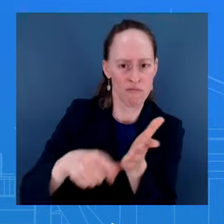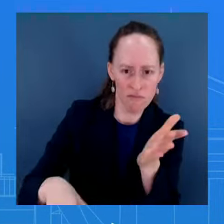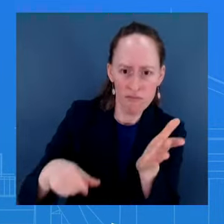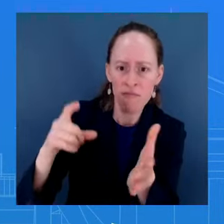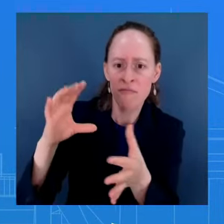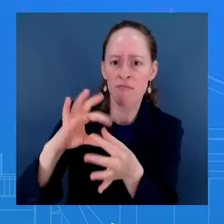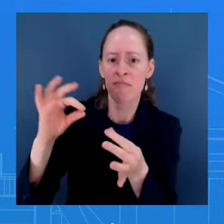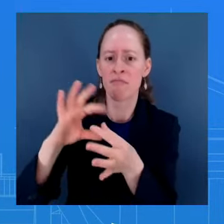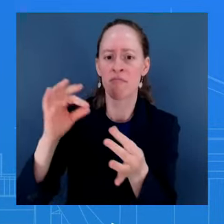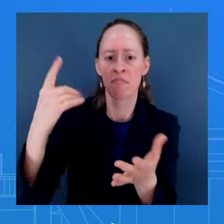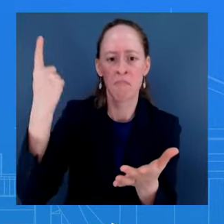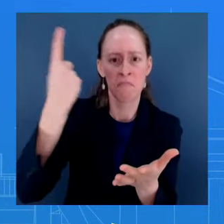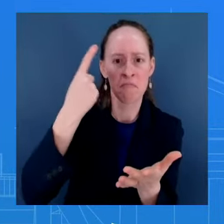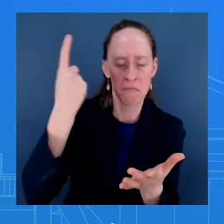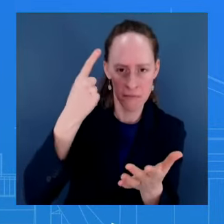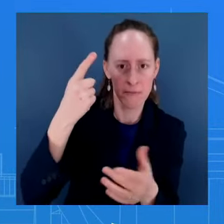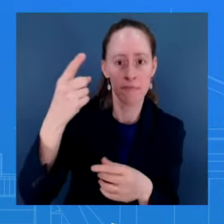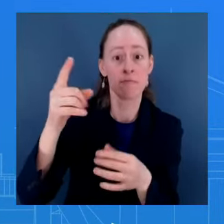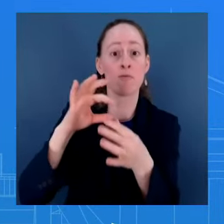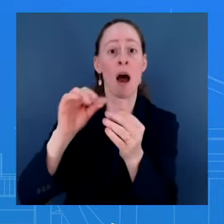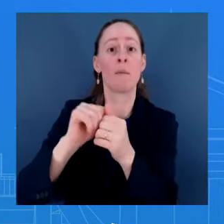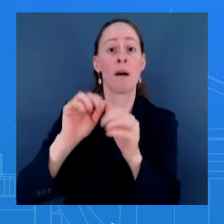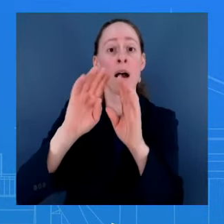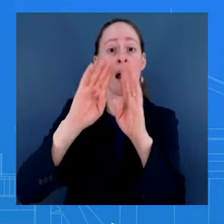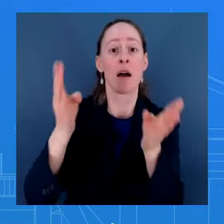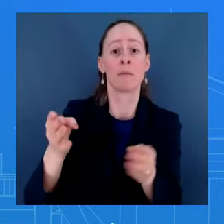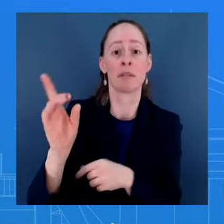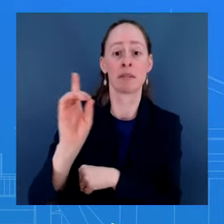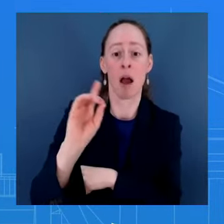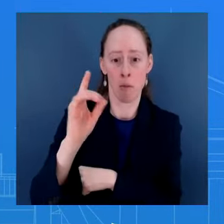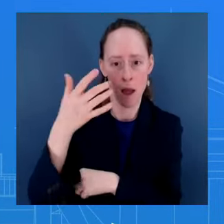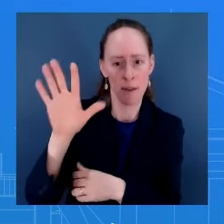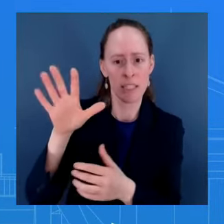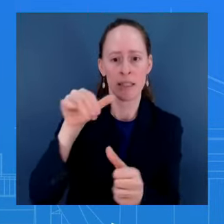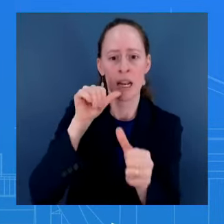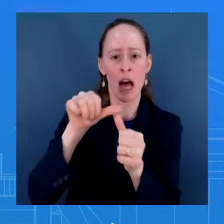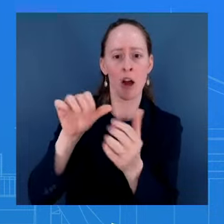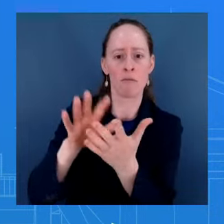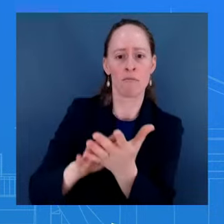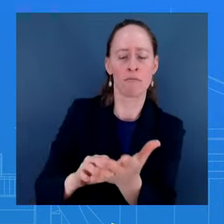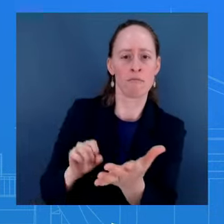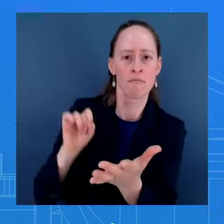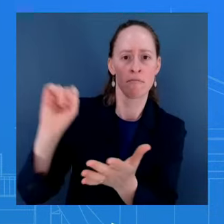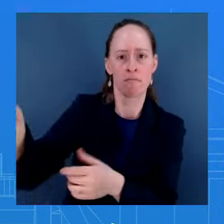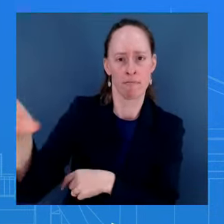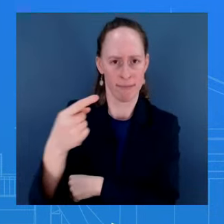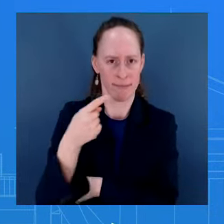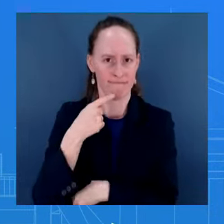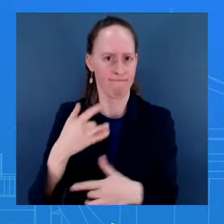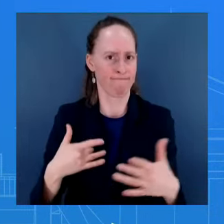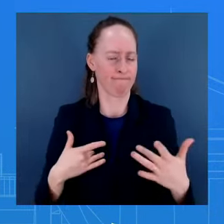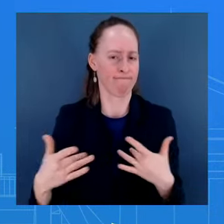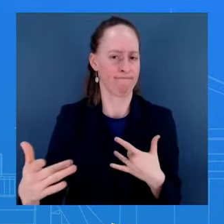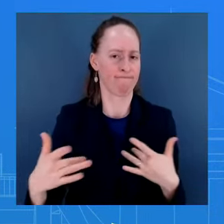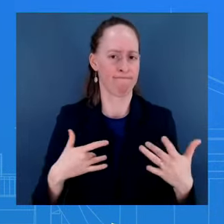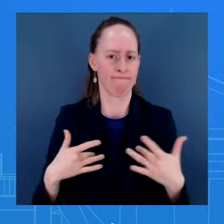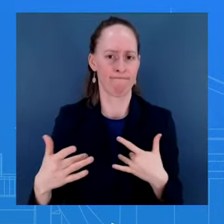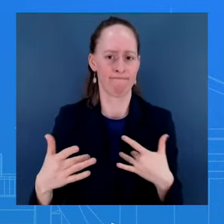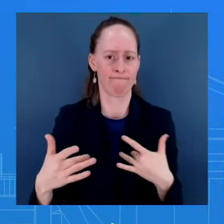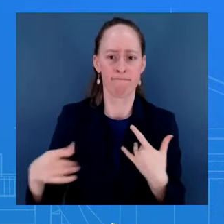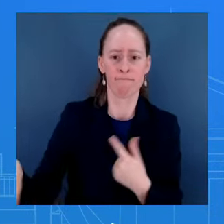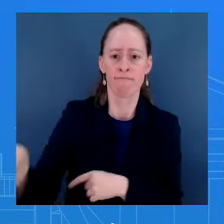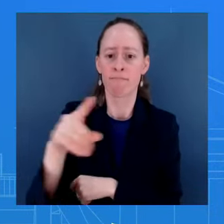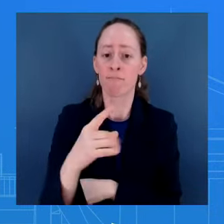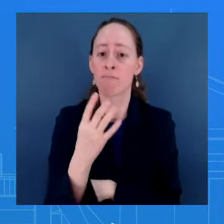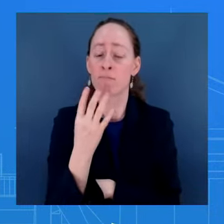that an Israeli invasion of Raqqa will be in violation of U.S. law and international law when it comes to weapons